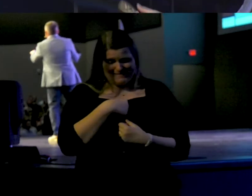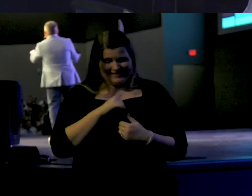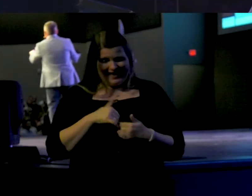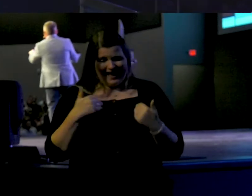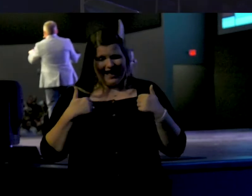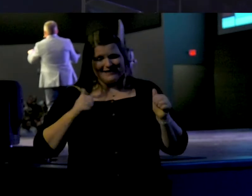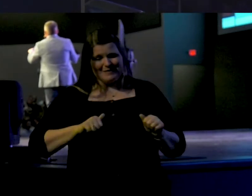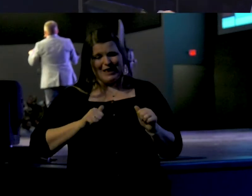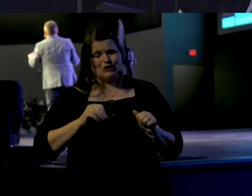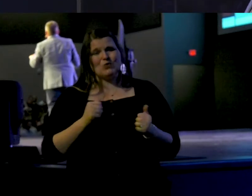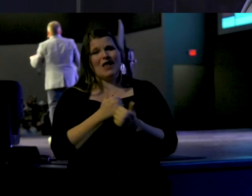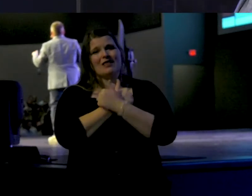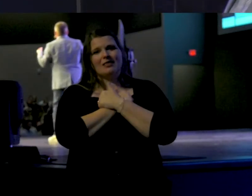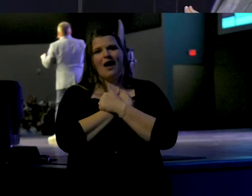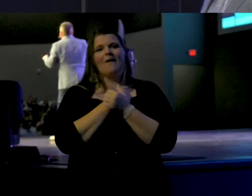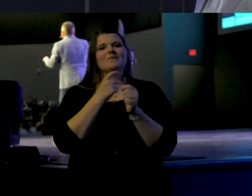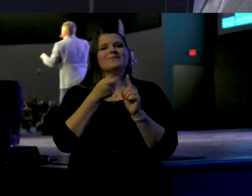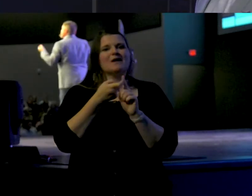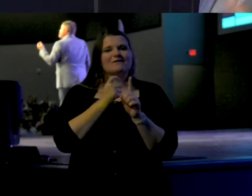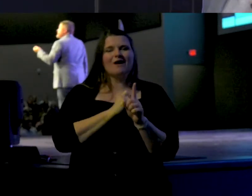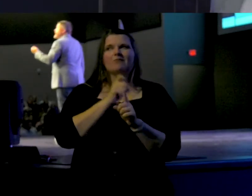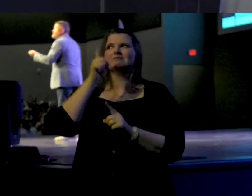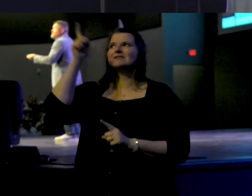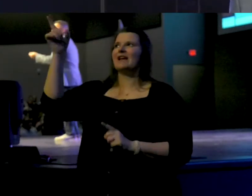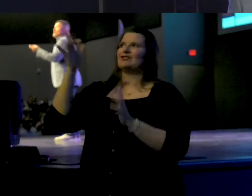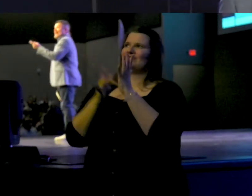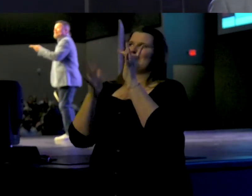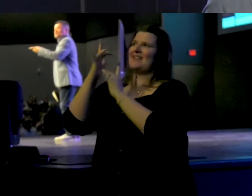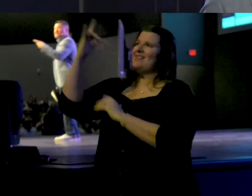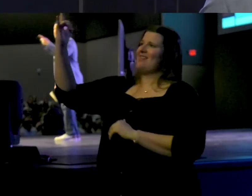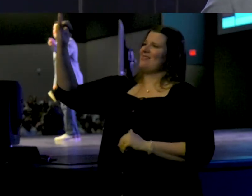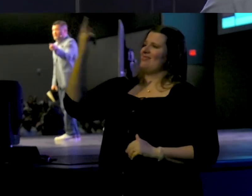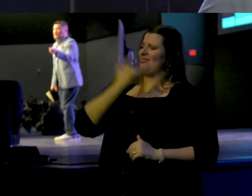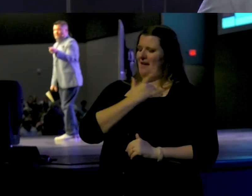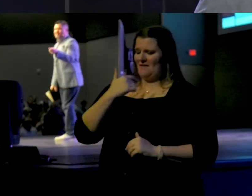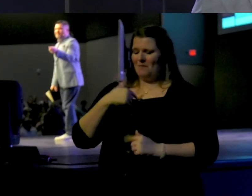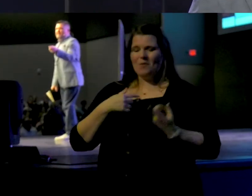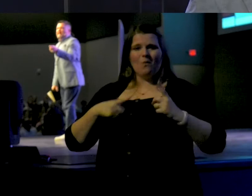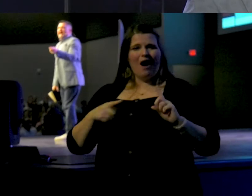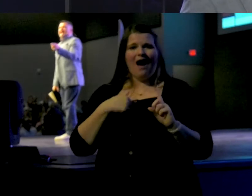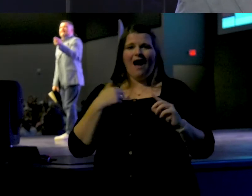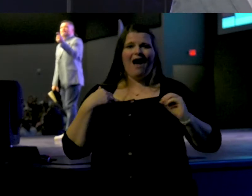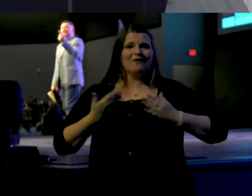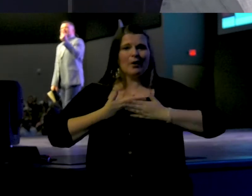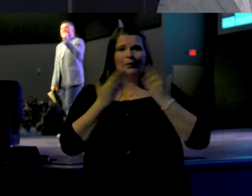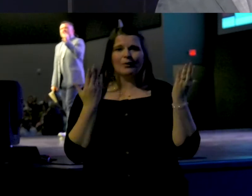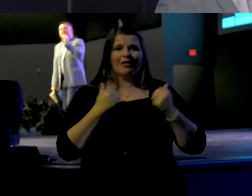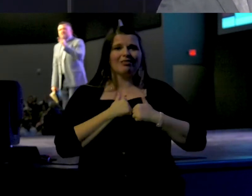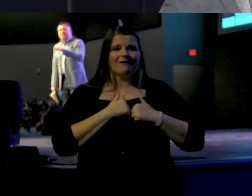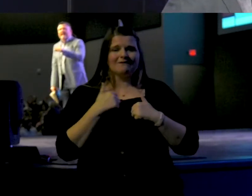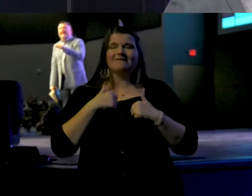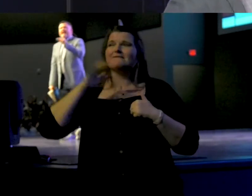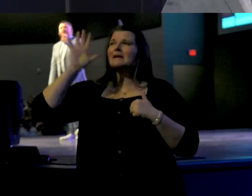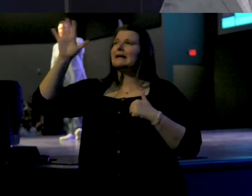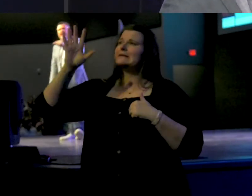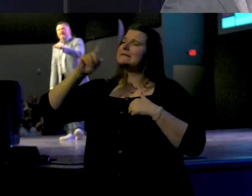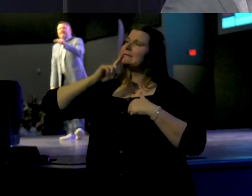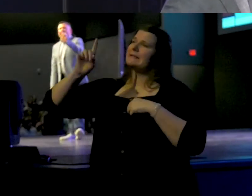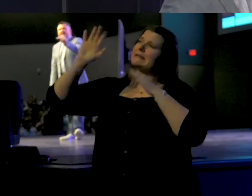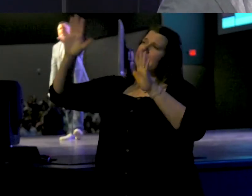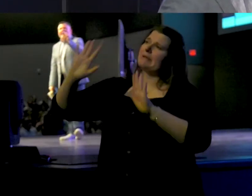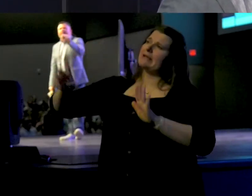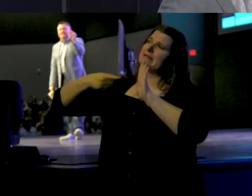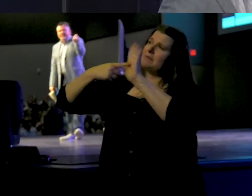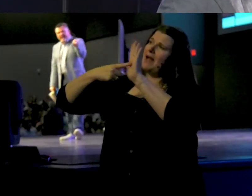ability to love comes from a Savior who loved me when I was unlovable. And his greatest display of